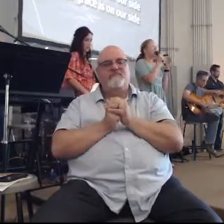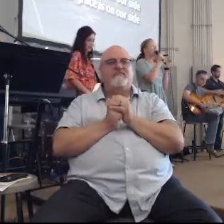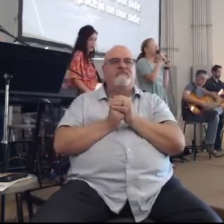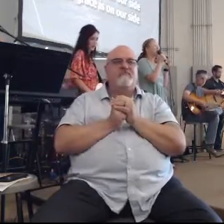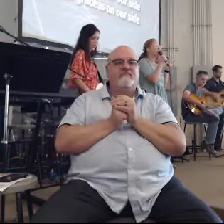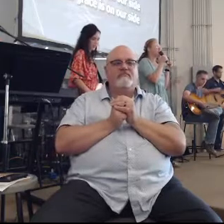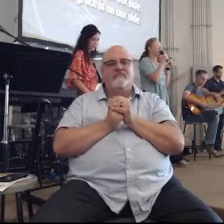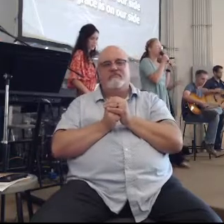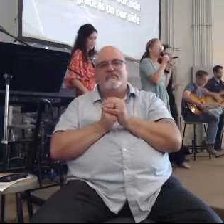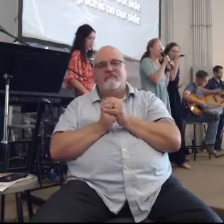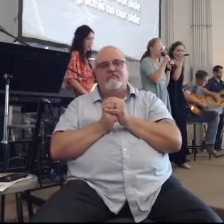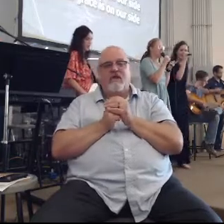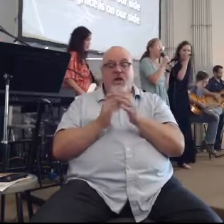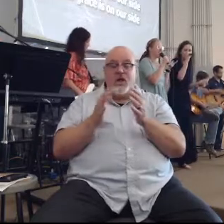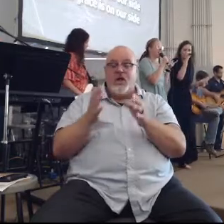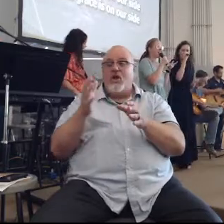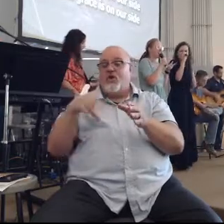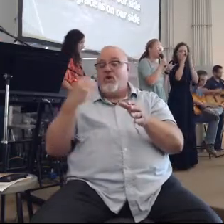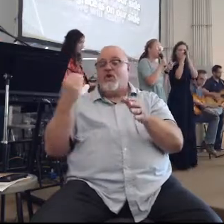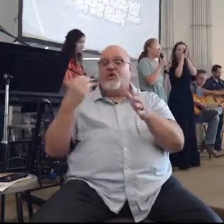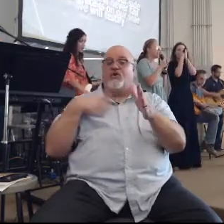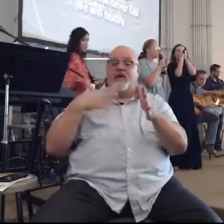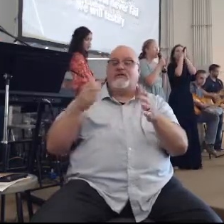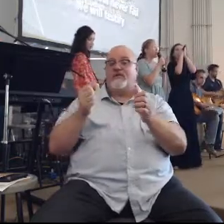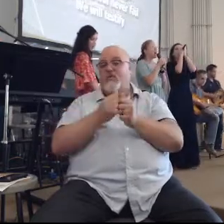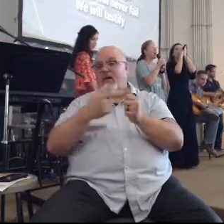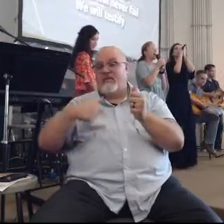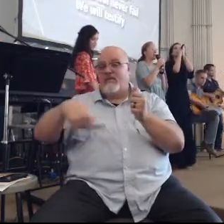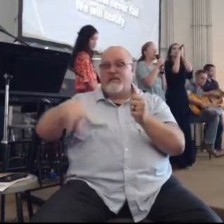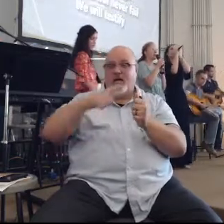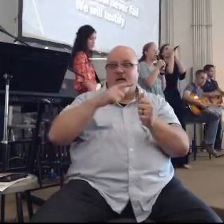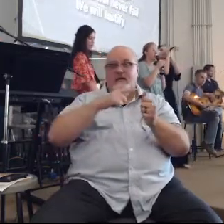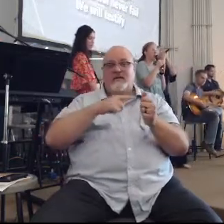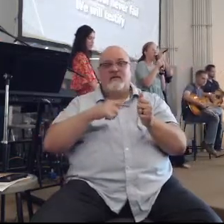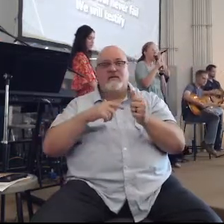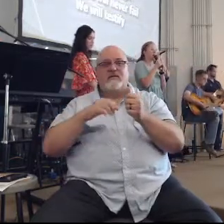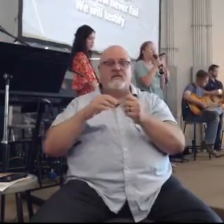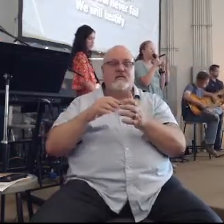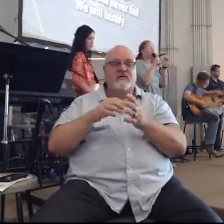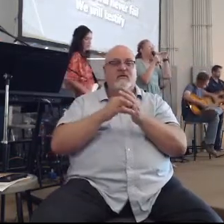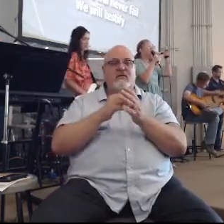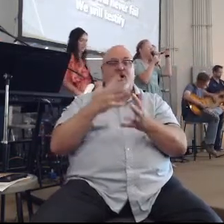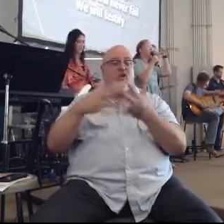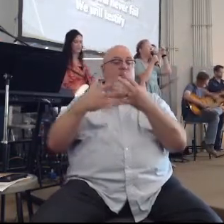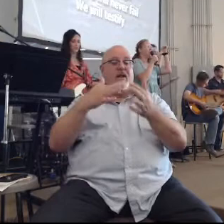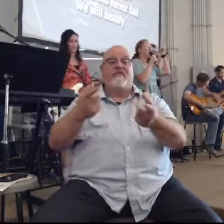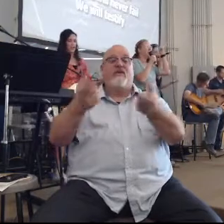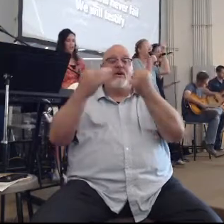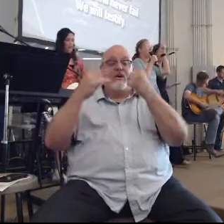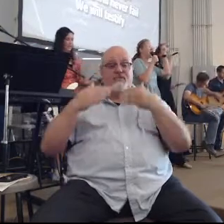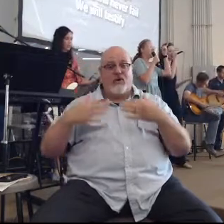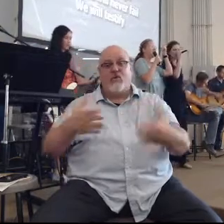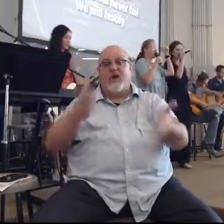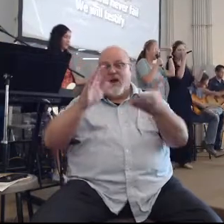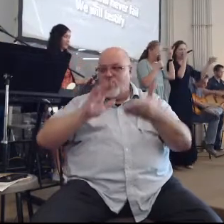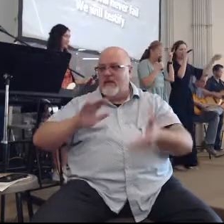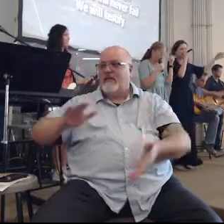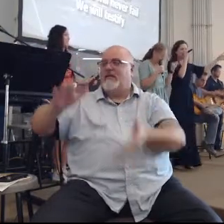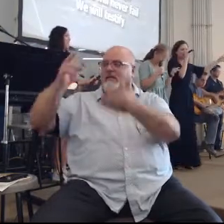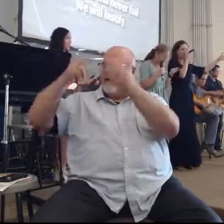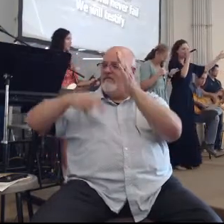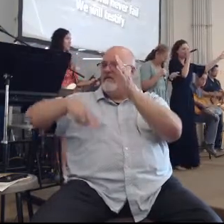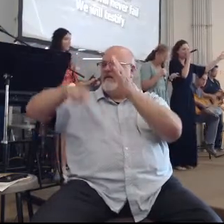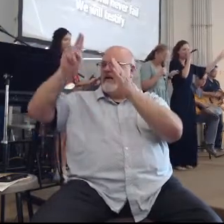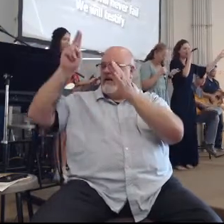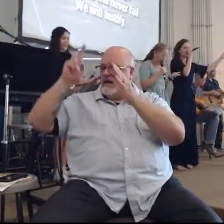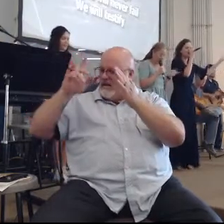Your grace is on our side Whatever comes our way, God be lifted high Your love